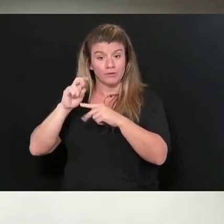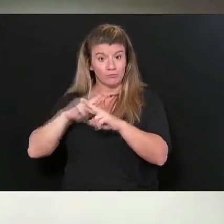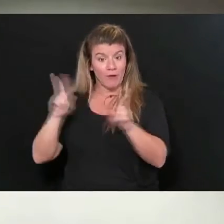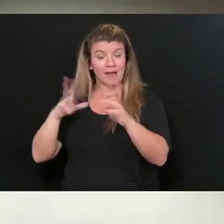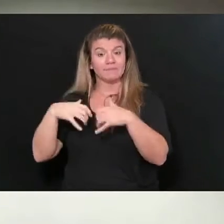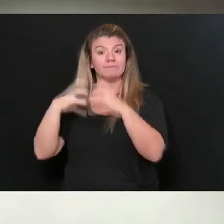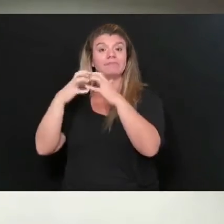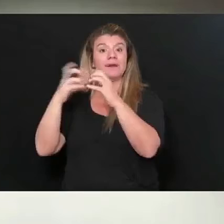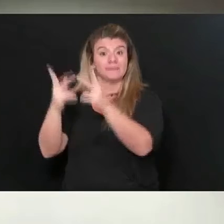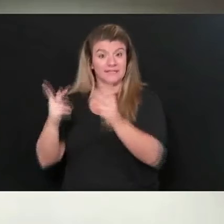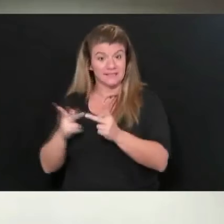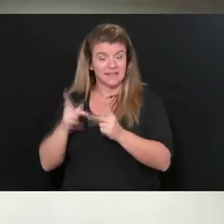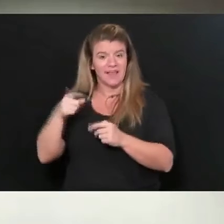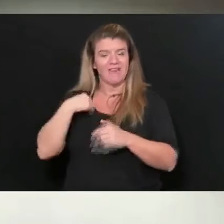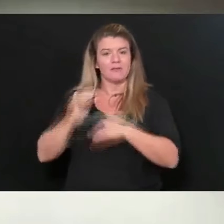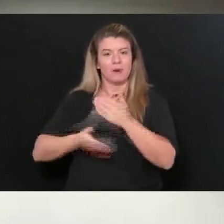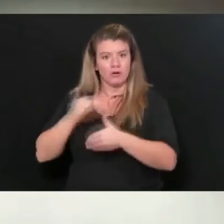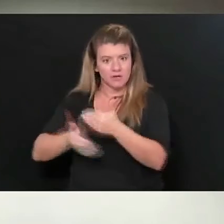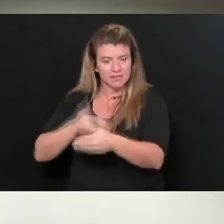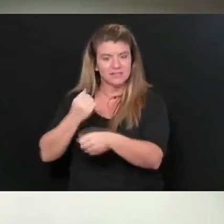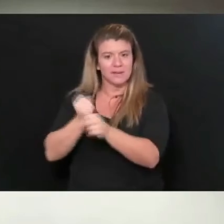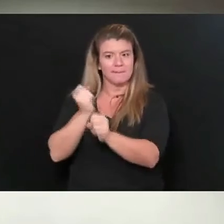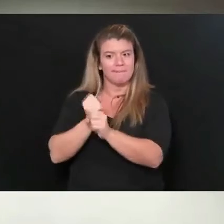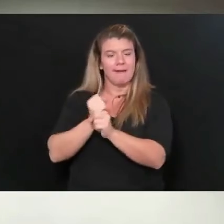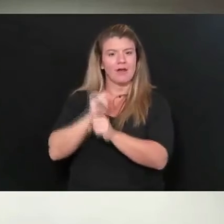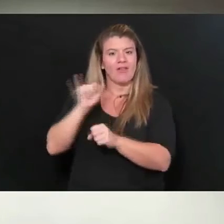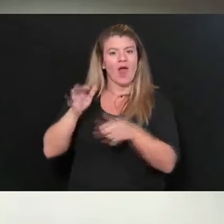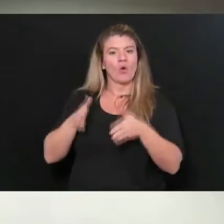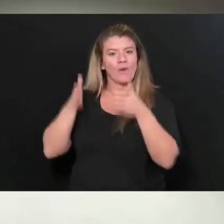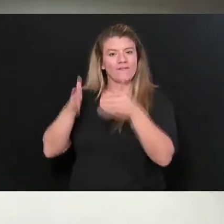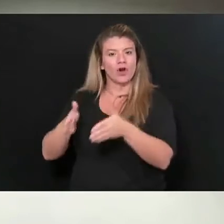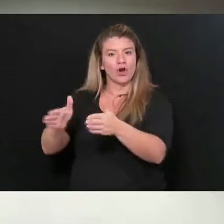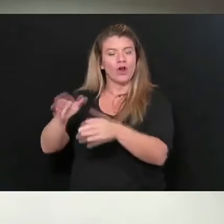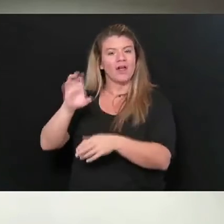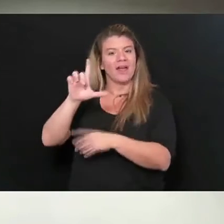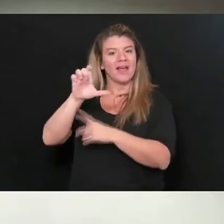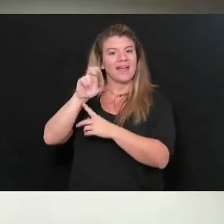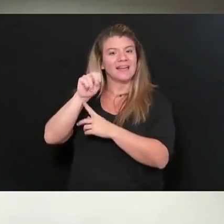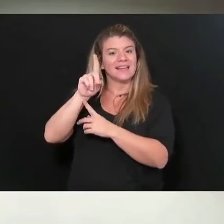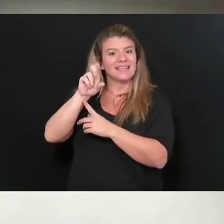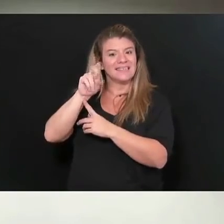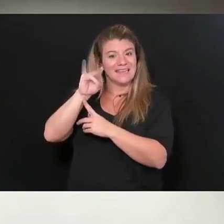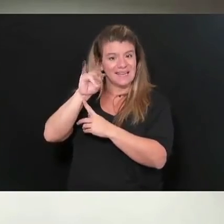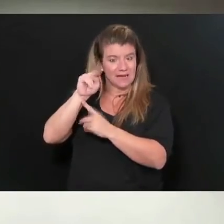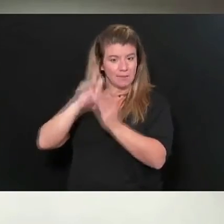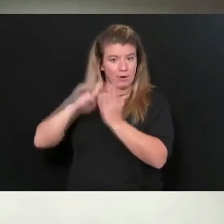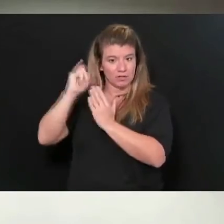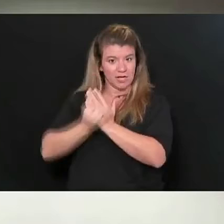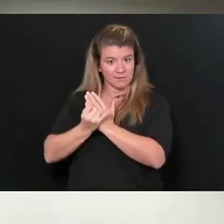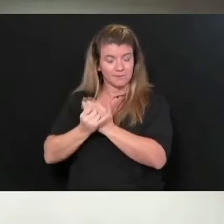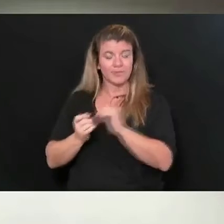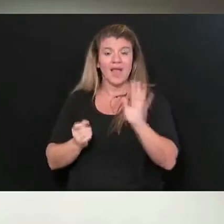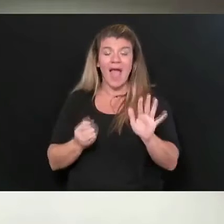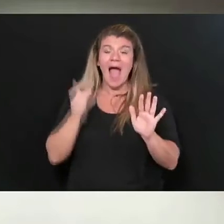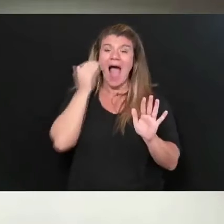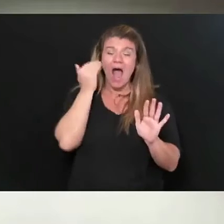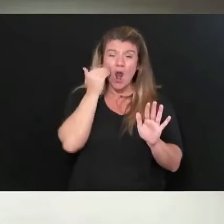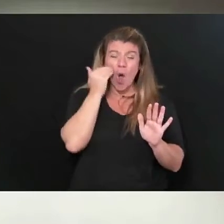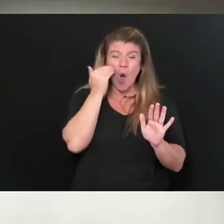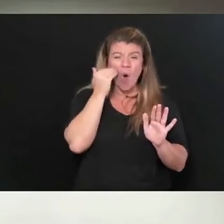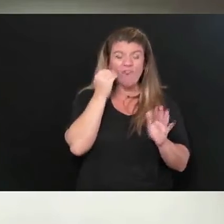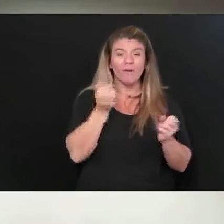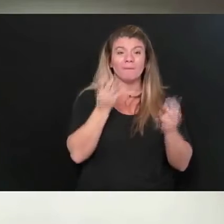Good progress continues to be made on the Riverview project in Clenden, although I know for a lot of people and a lot of